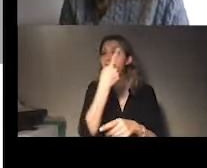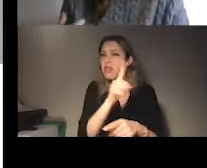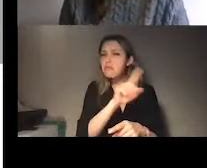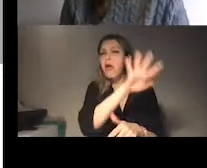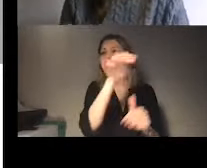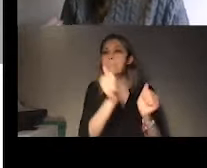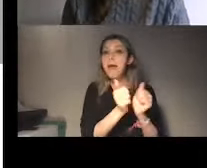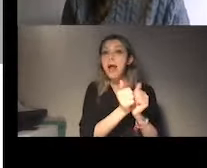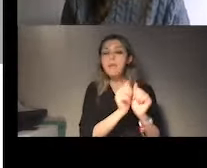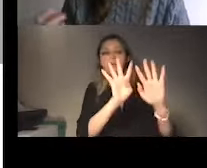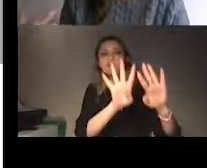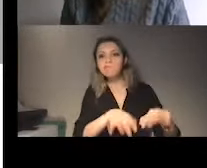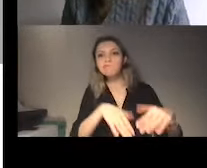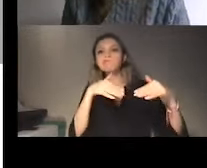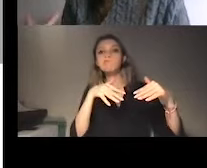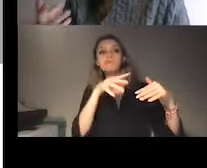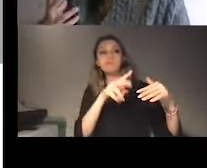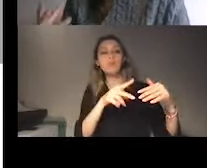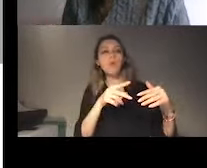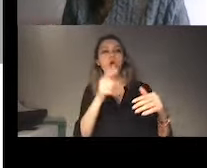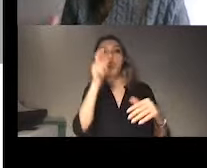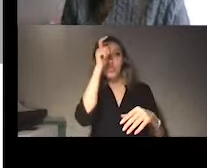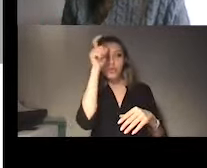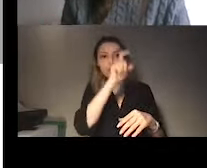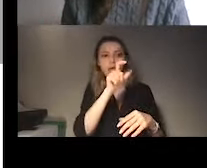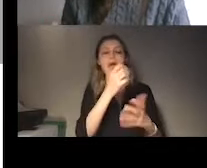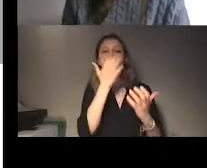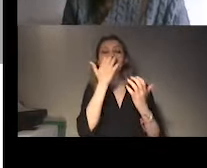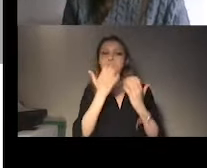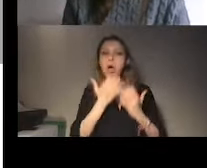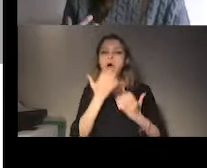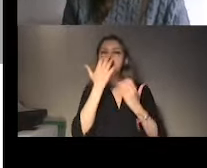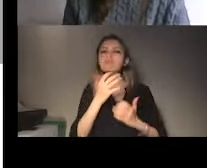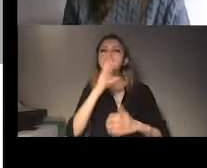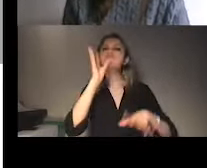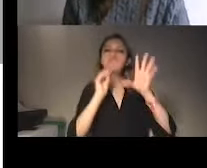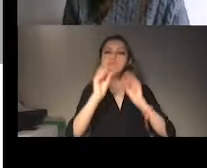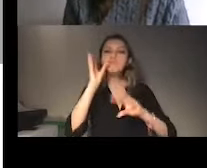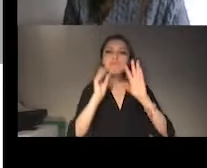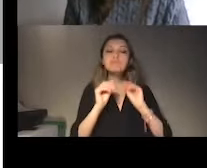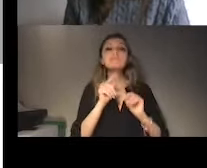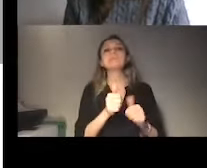in the implementation of those 216 recommendations accepted.